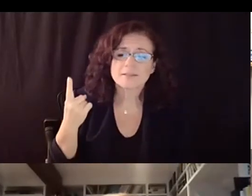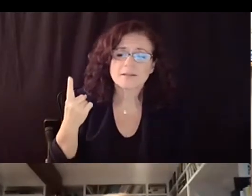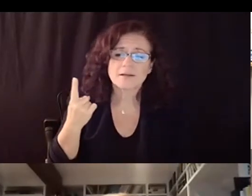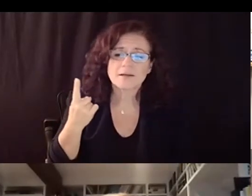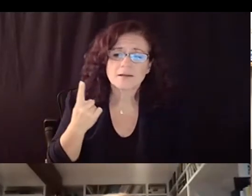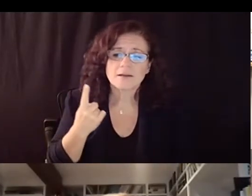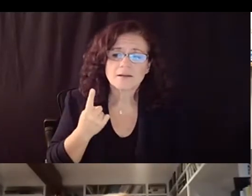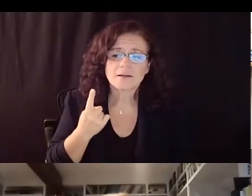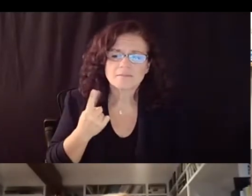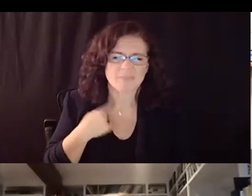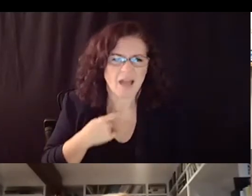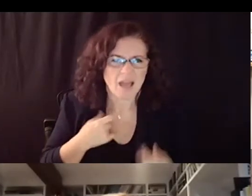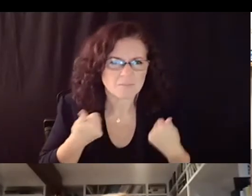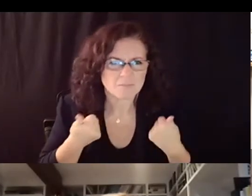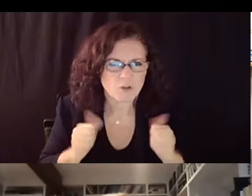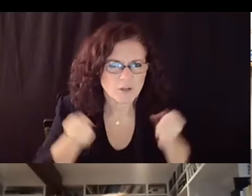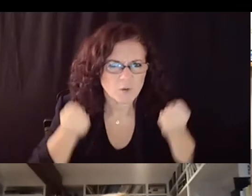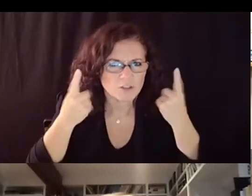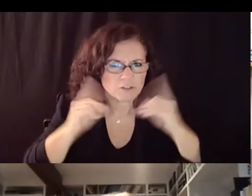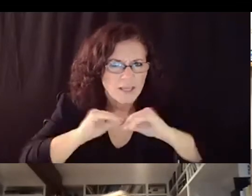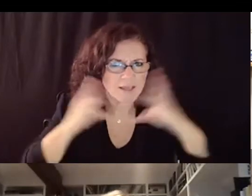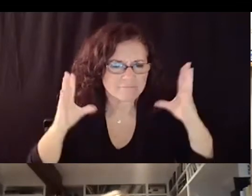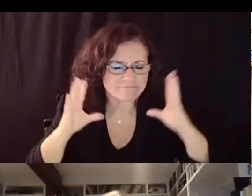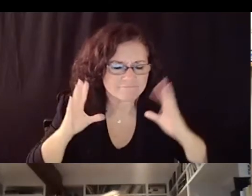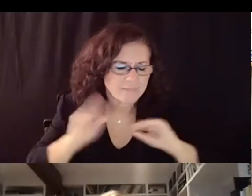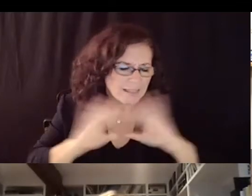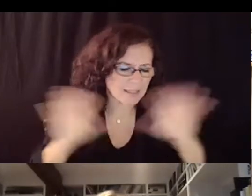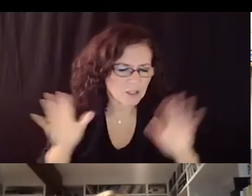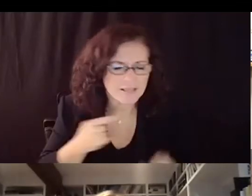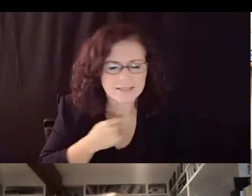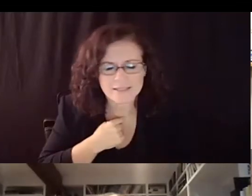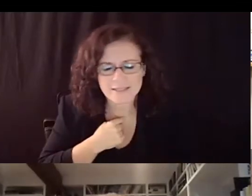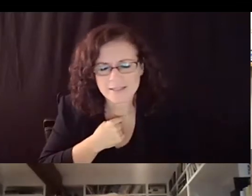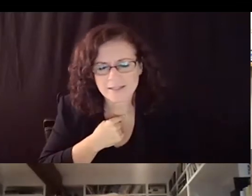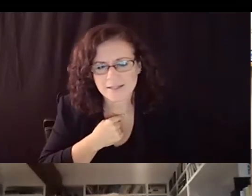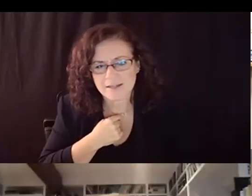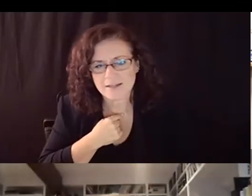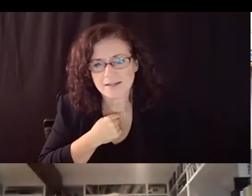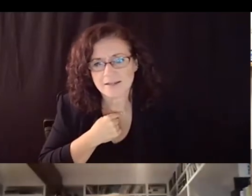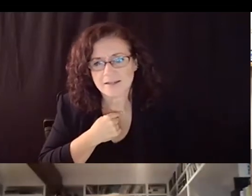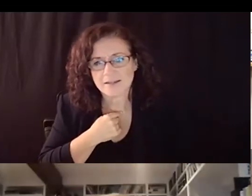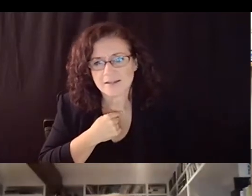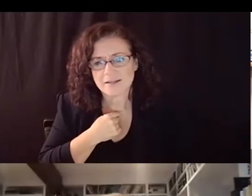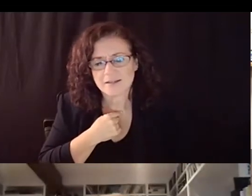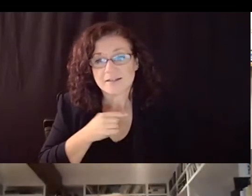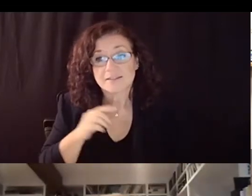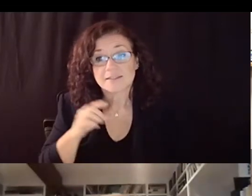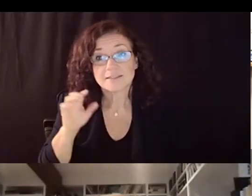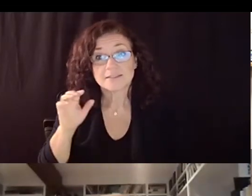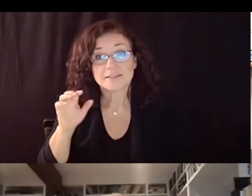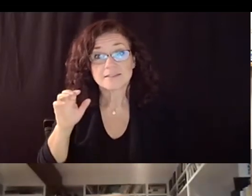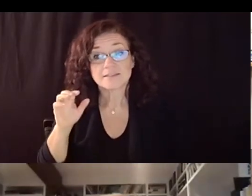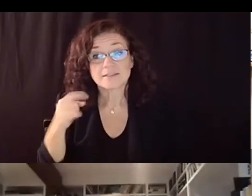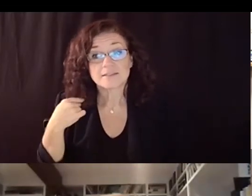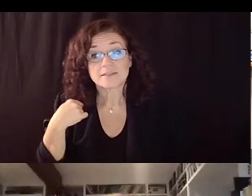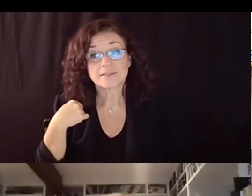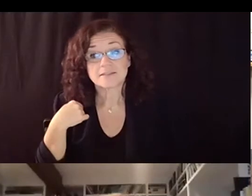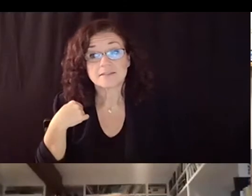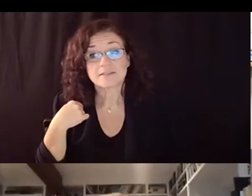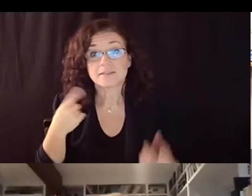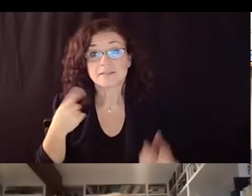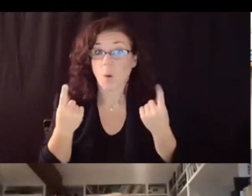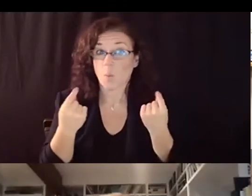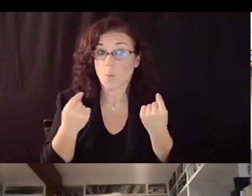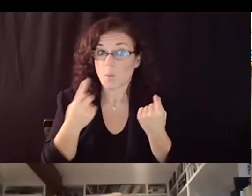so i'm trying to understand make sure i understand it correctly like so we would be looking at the past um you know the past semester